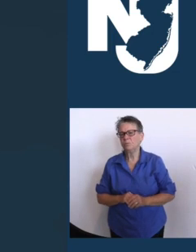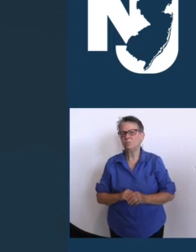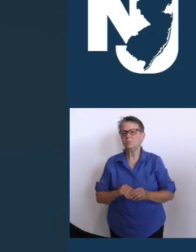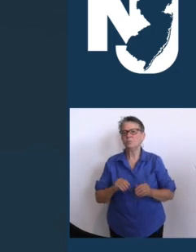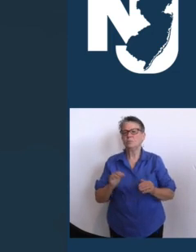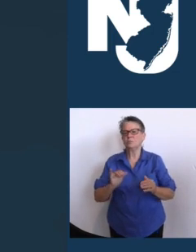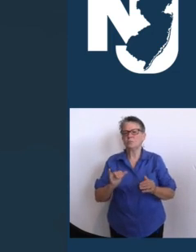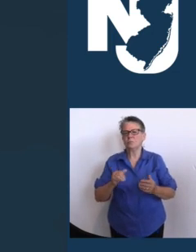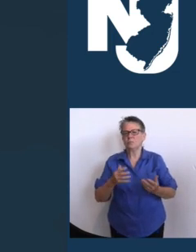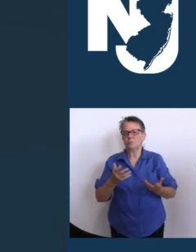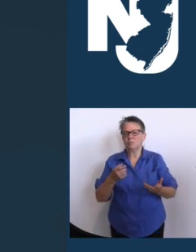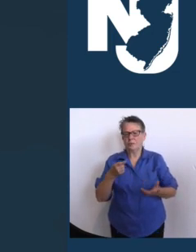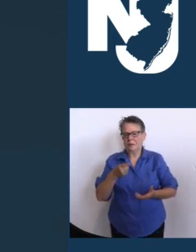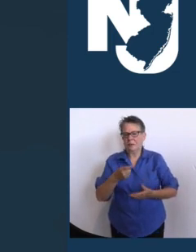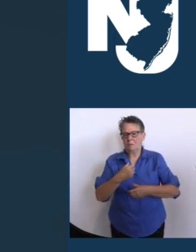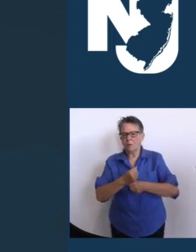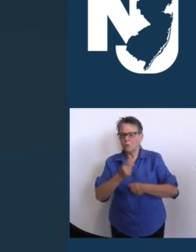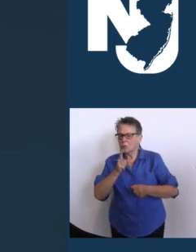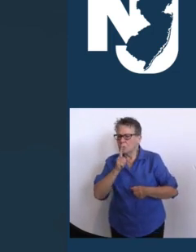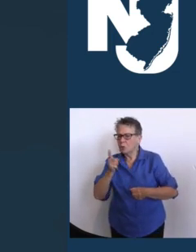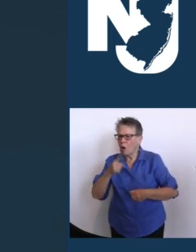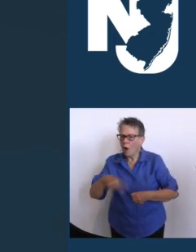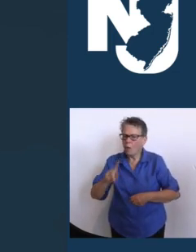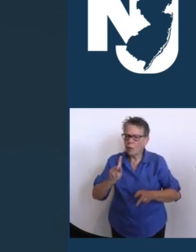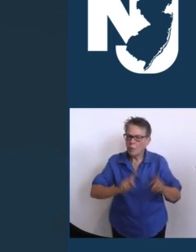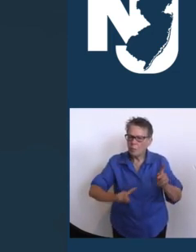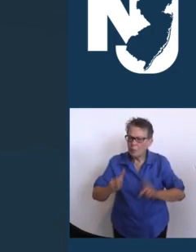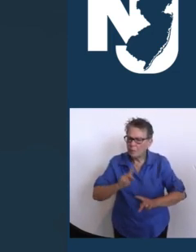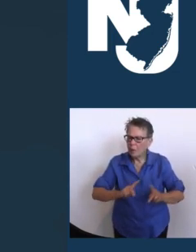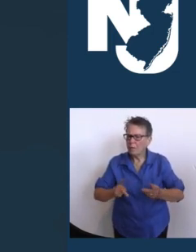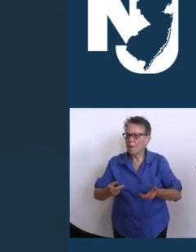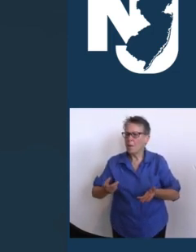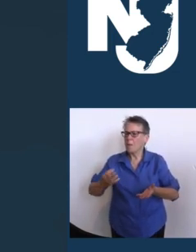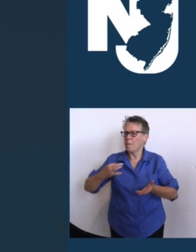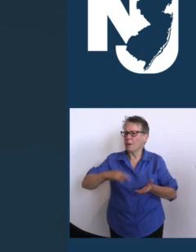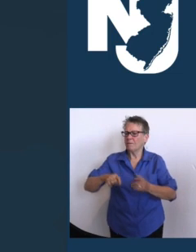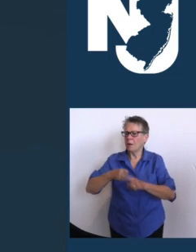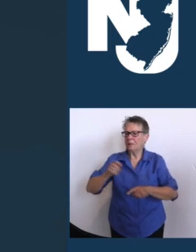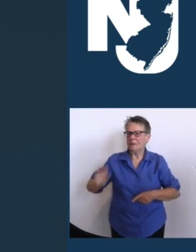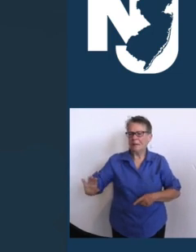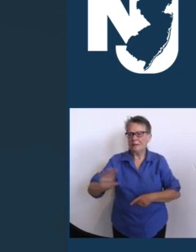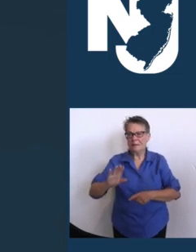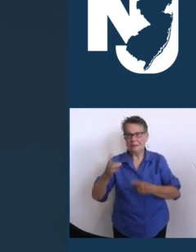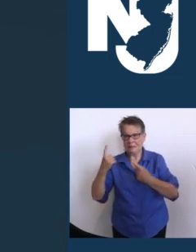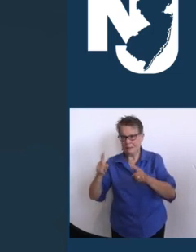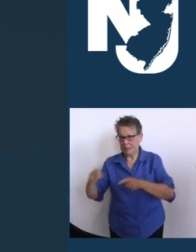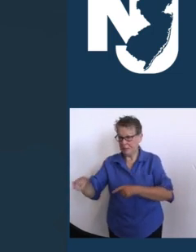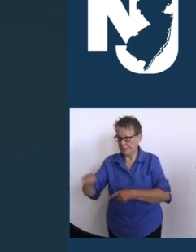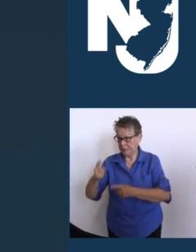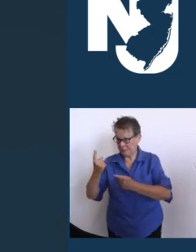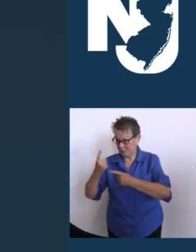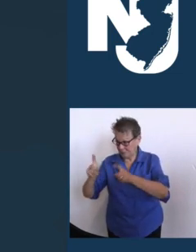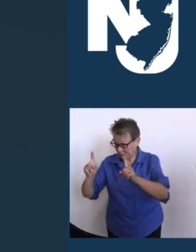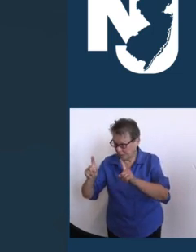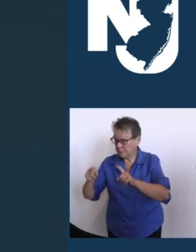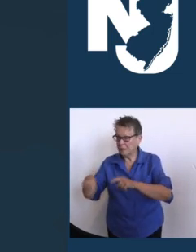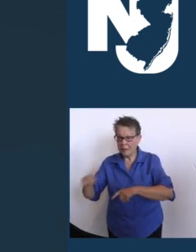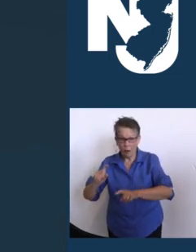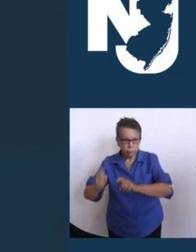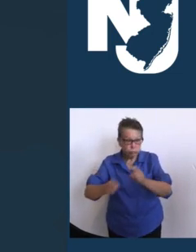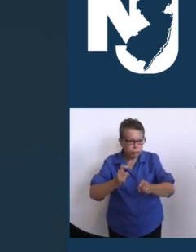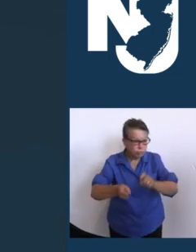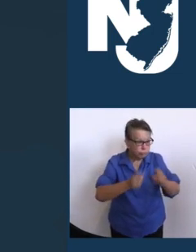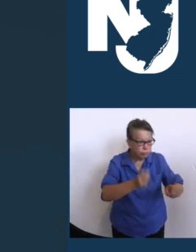that through his success, others could benefit, and was the namesake benefactor of the Frank Gerasini, Jr. Fine and